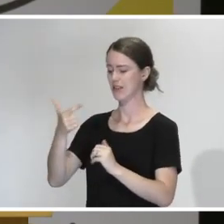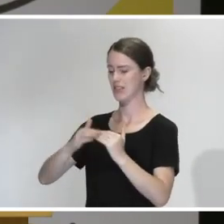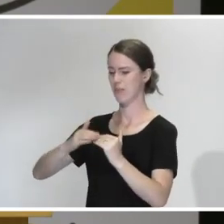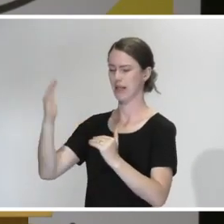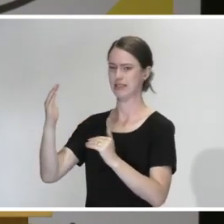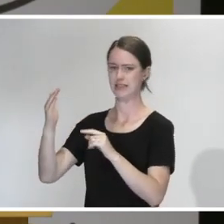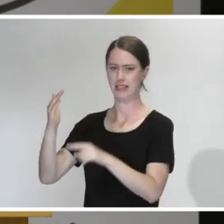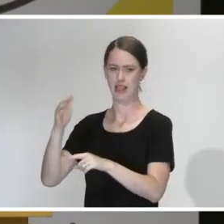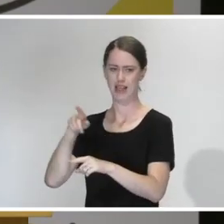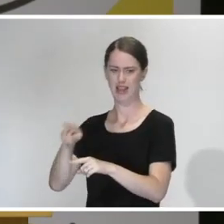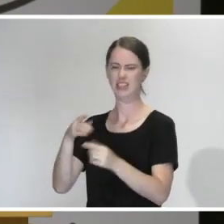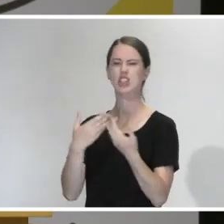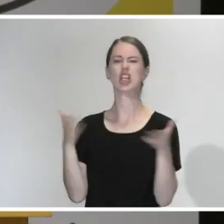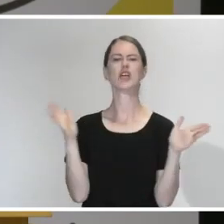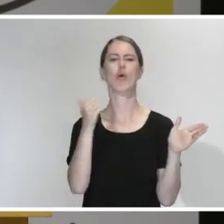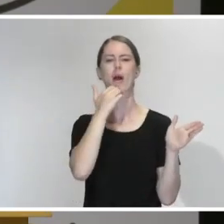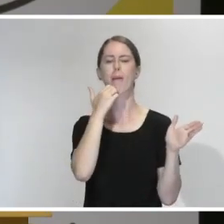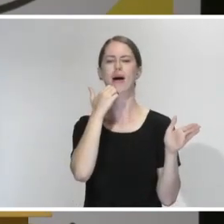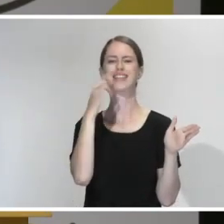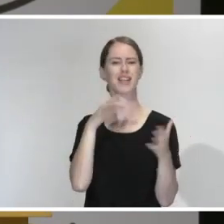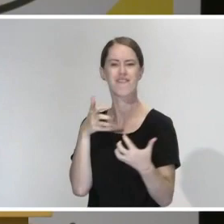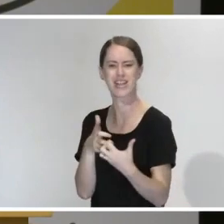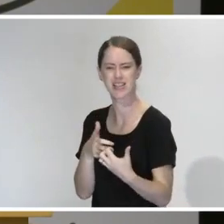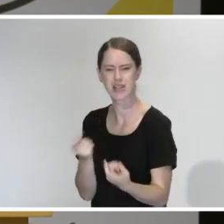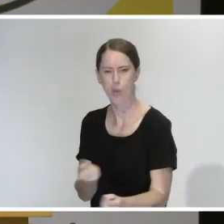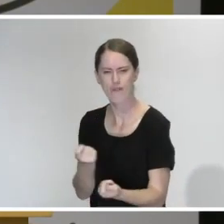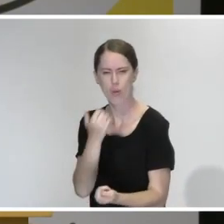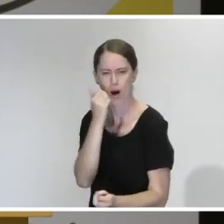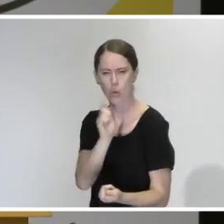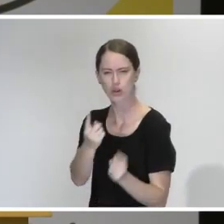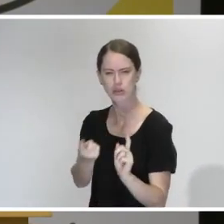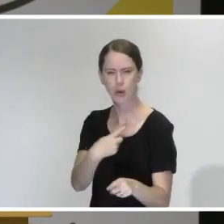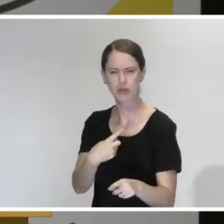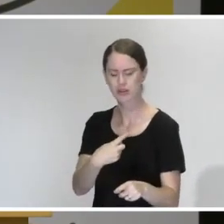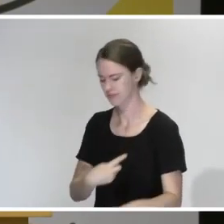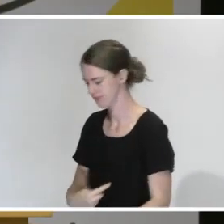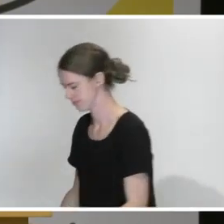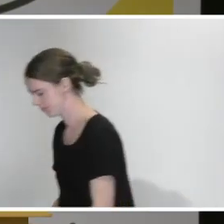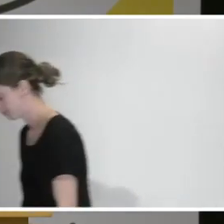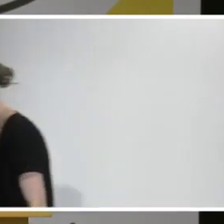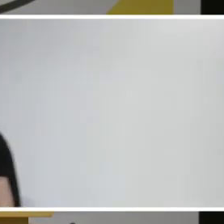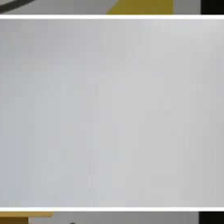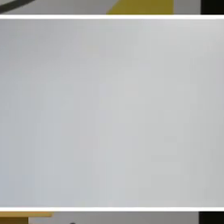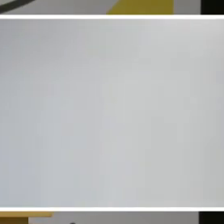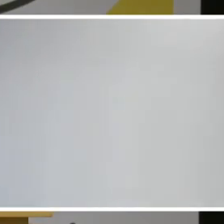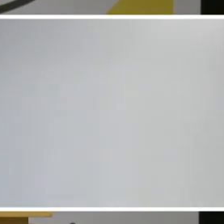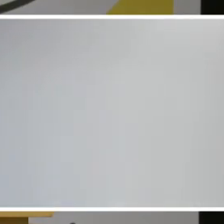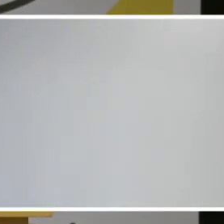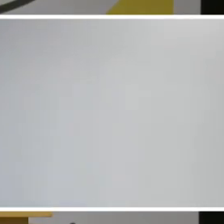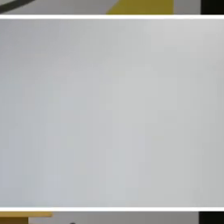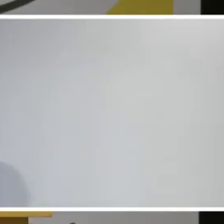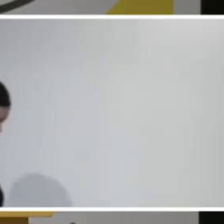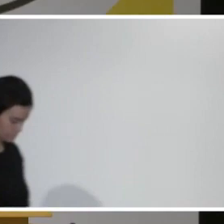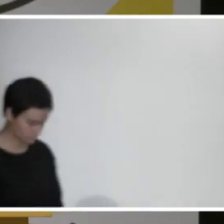a generic number that doesn't quite fit with Māori. What do you say to that? Well, under the current Alert Level 4